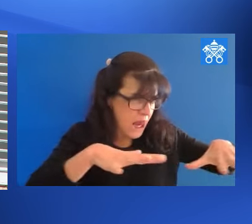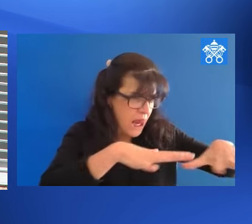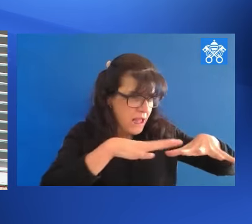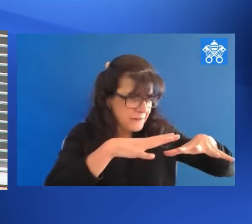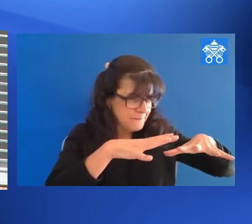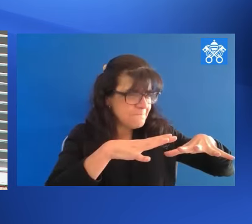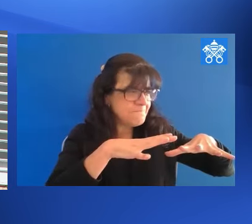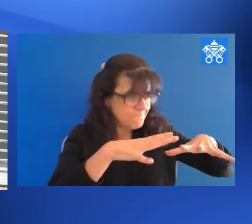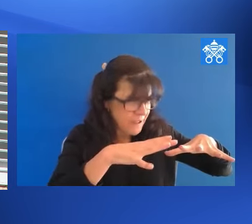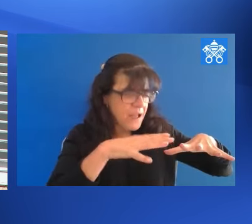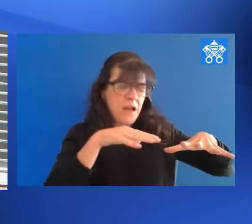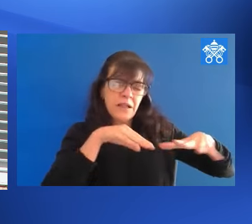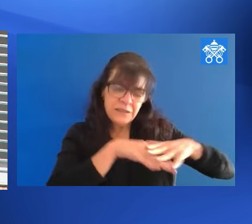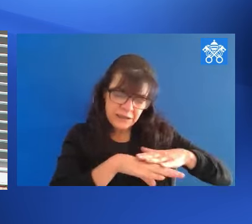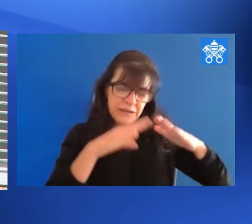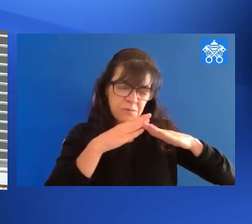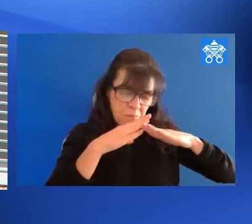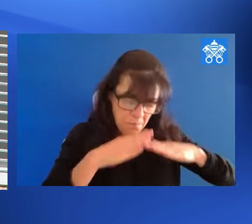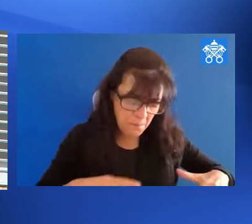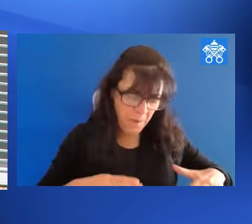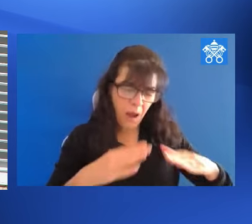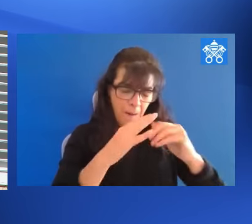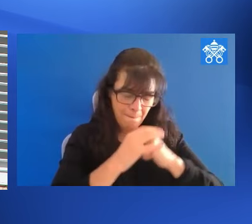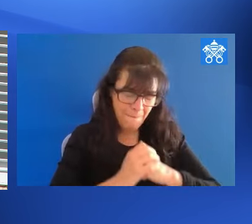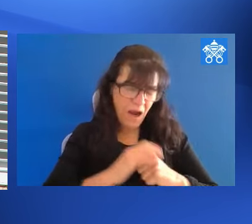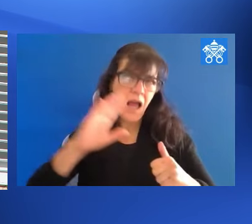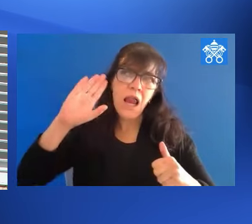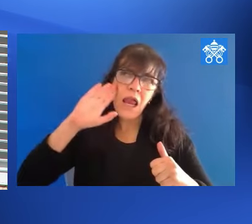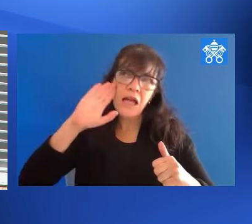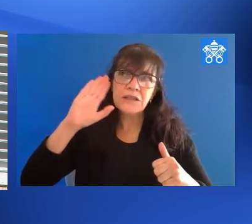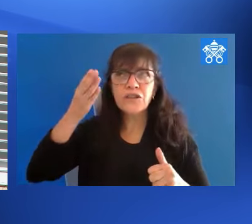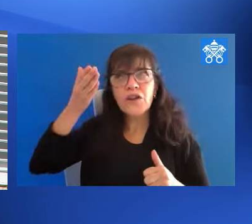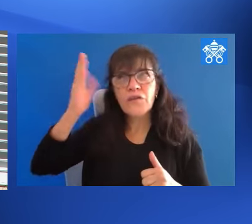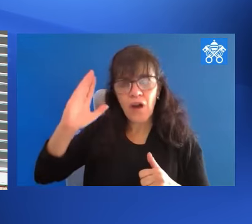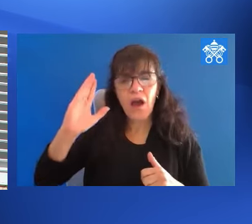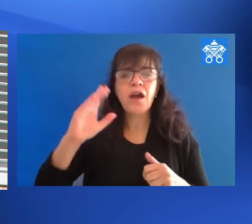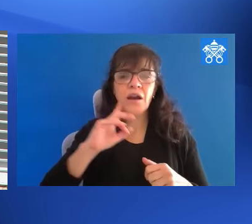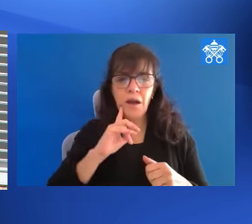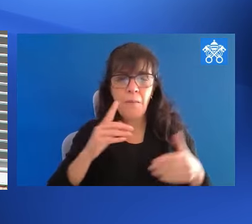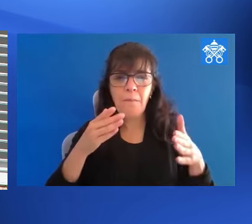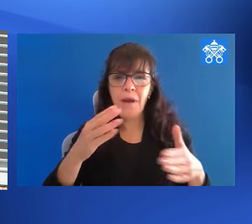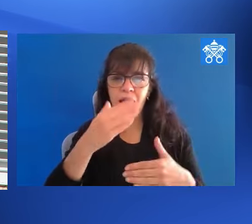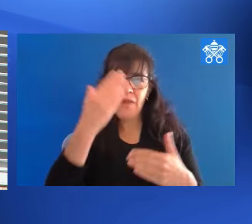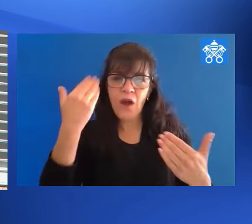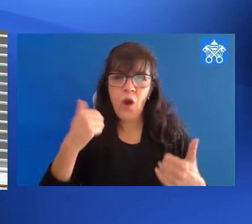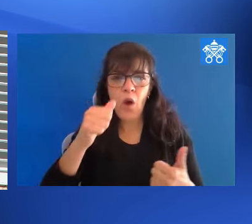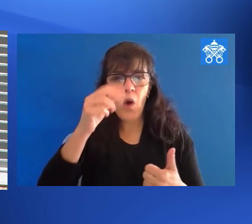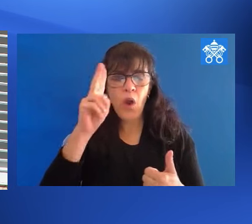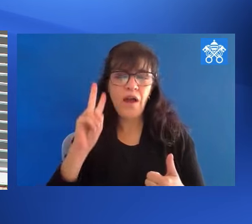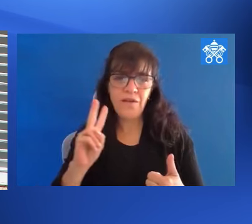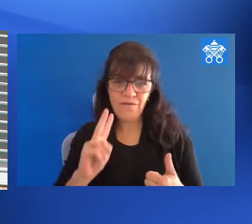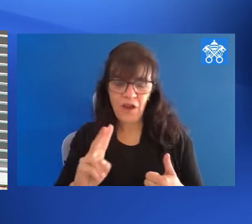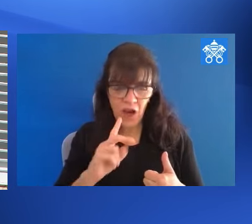silence, prayer, and listening to the word of God? May the Holy Virgin, who kept the word and did not let herself be touched